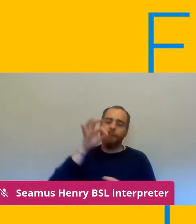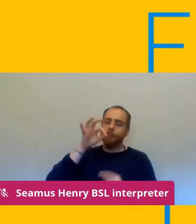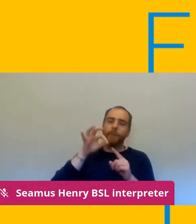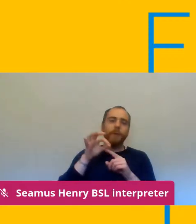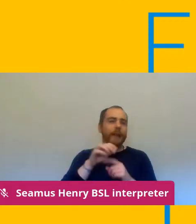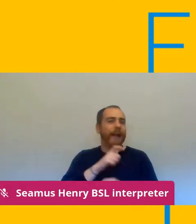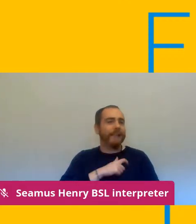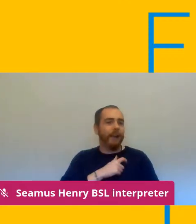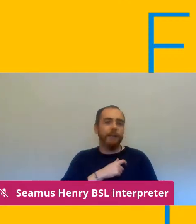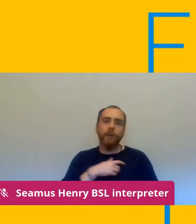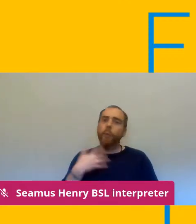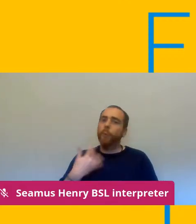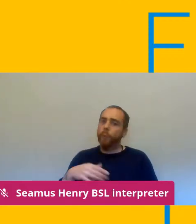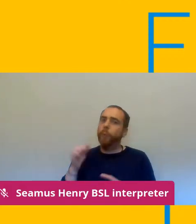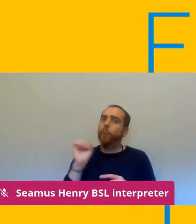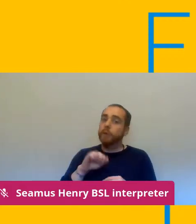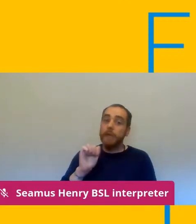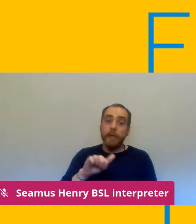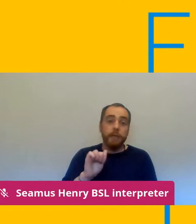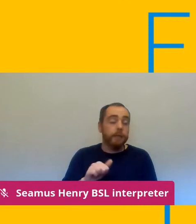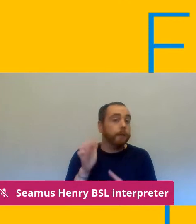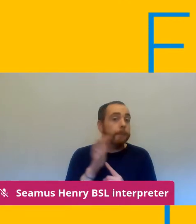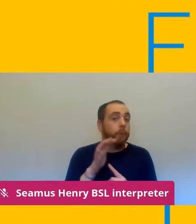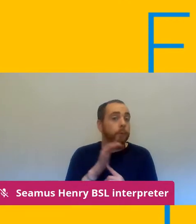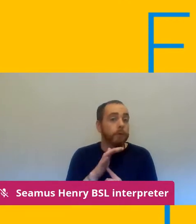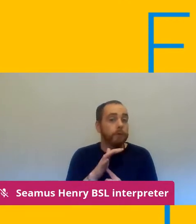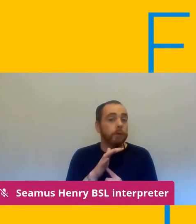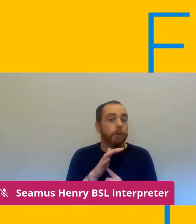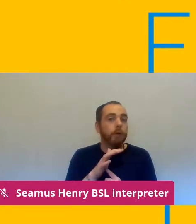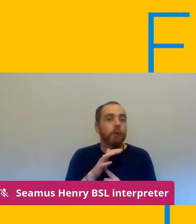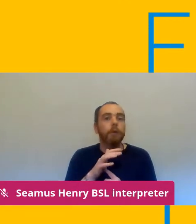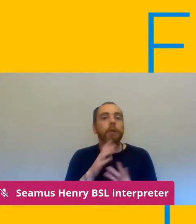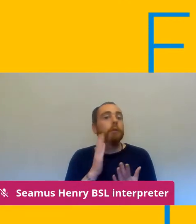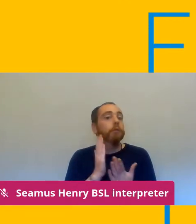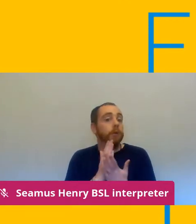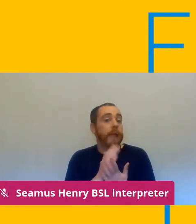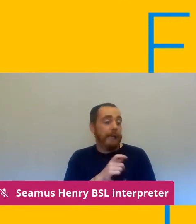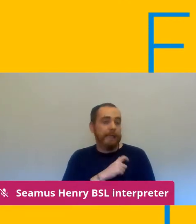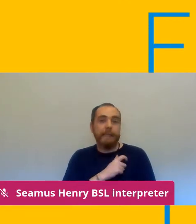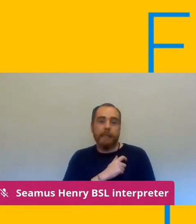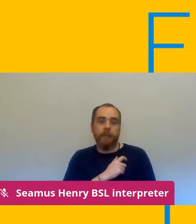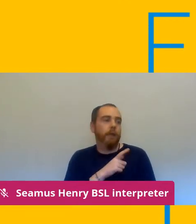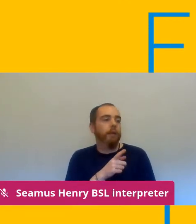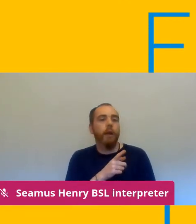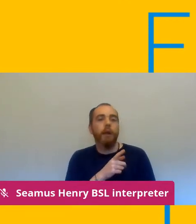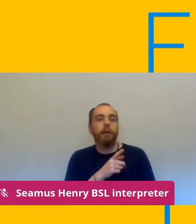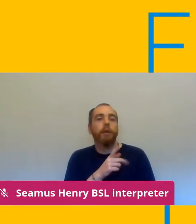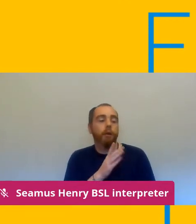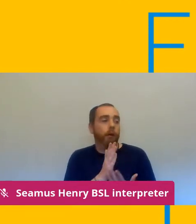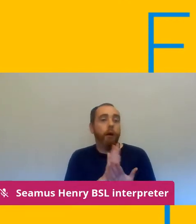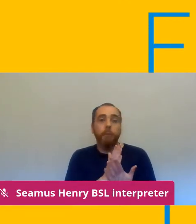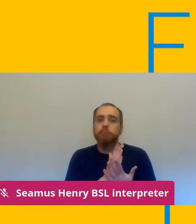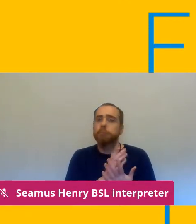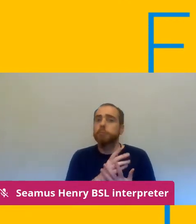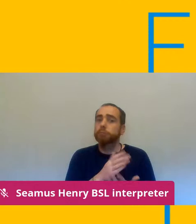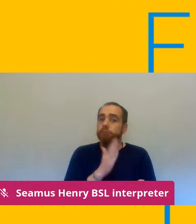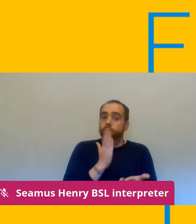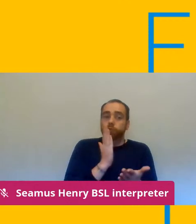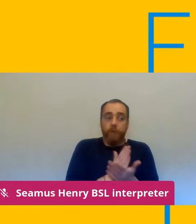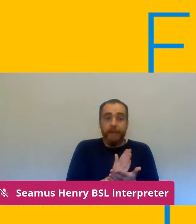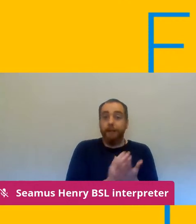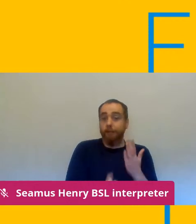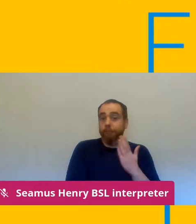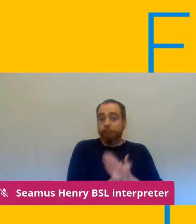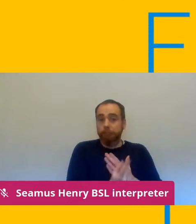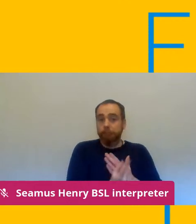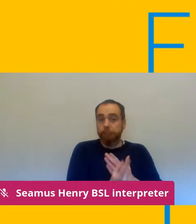apart from anything these anxieties are not unfounded not that any anxiety is but you know these are real issues and we don't want our